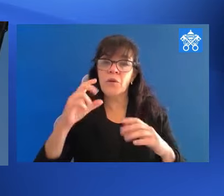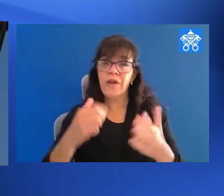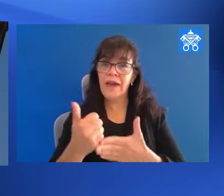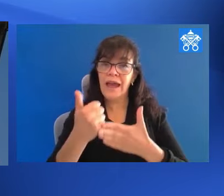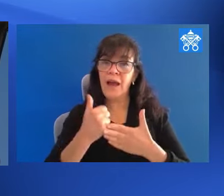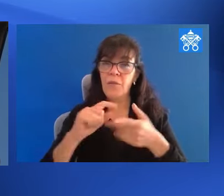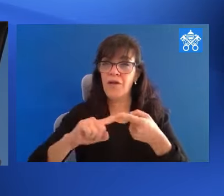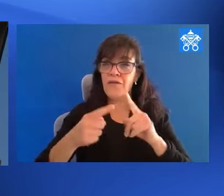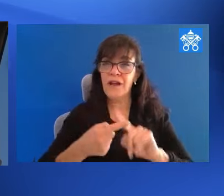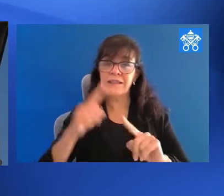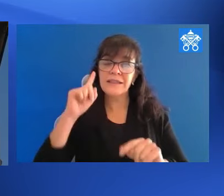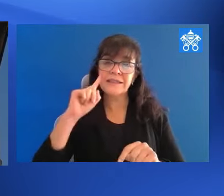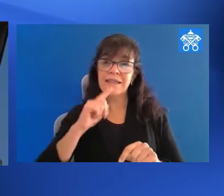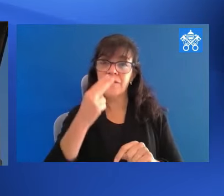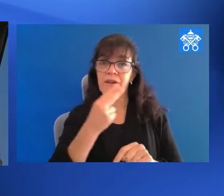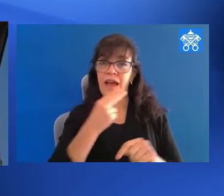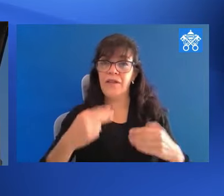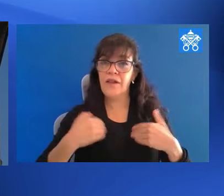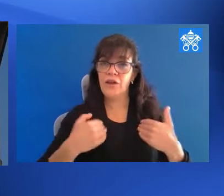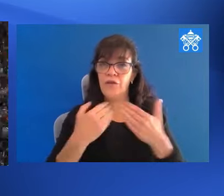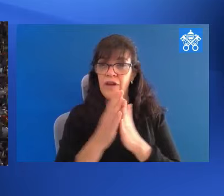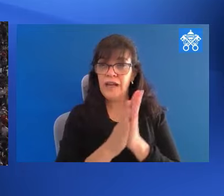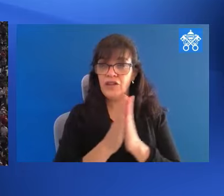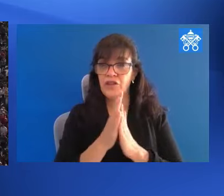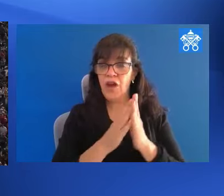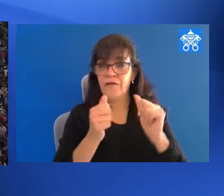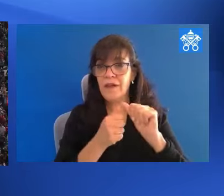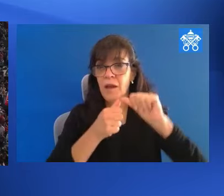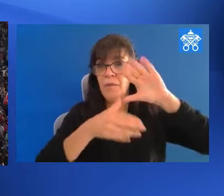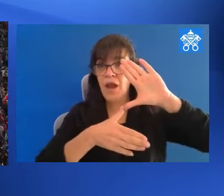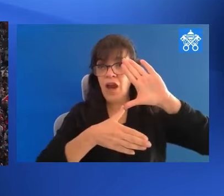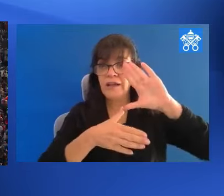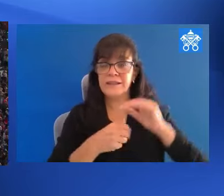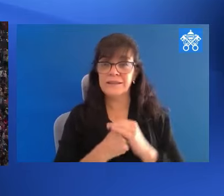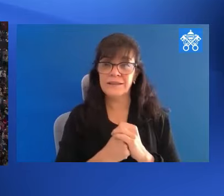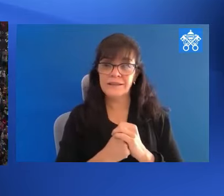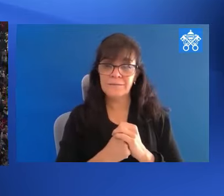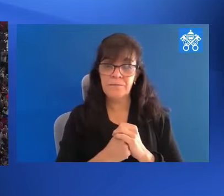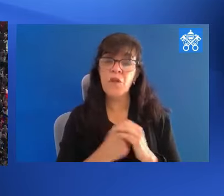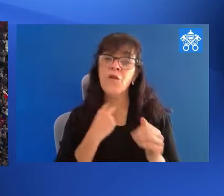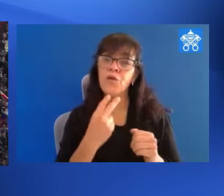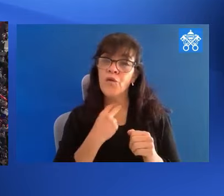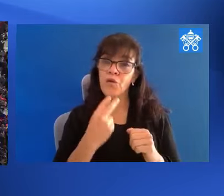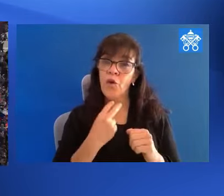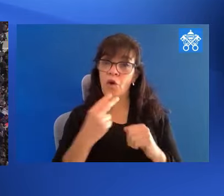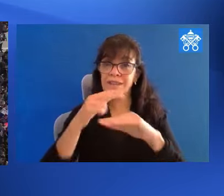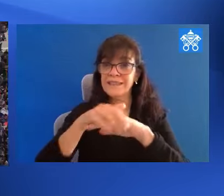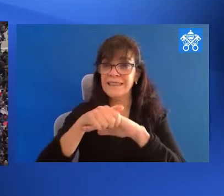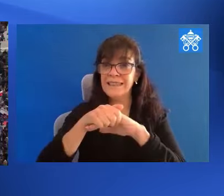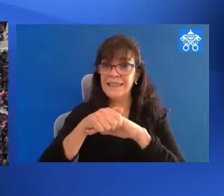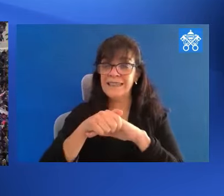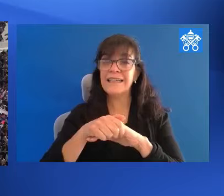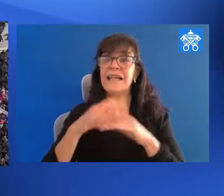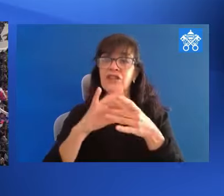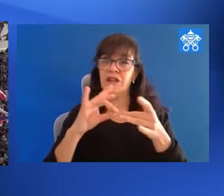with the help of our friends at the Deaf Catholic Youth Initiative for the Americas. My name is Devin Watkins and I will be